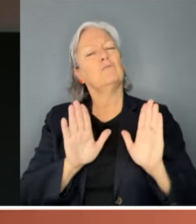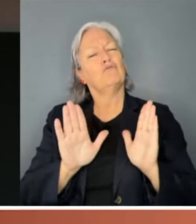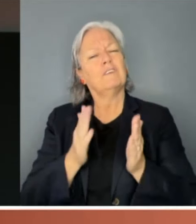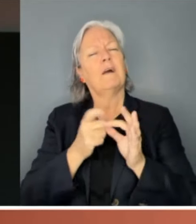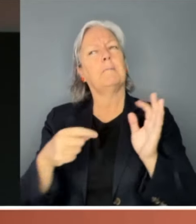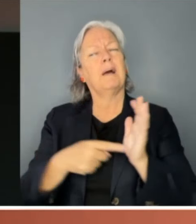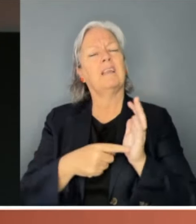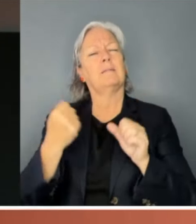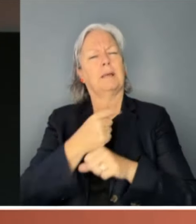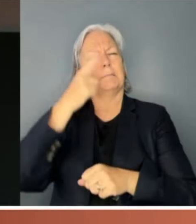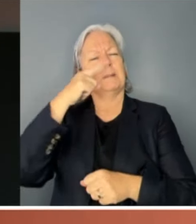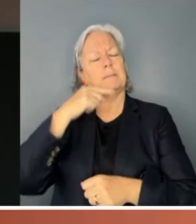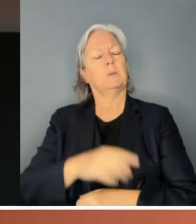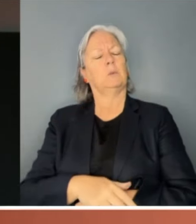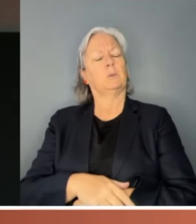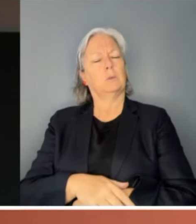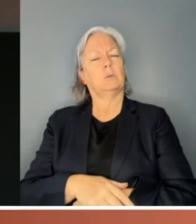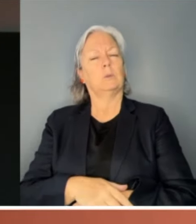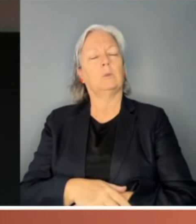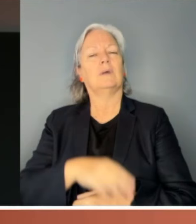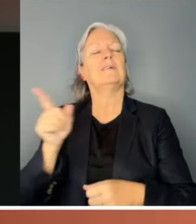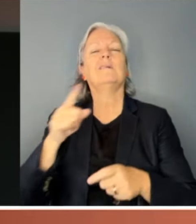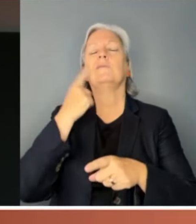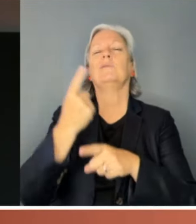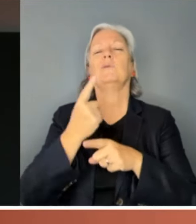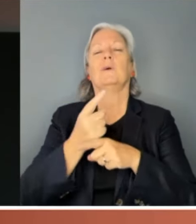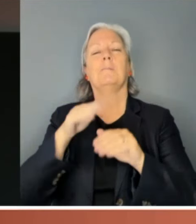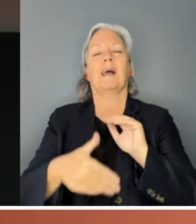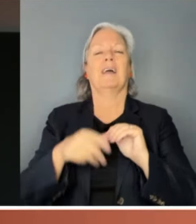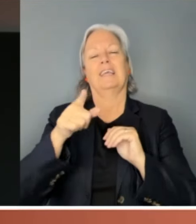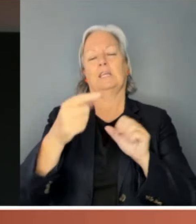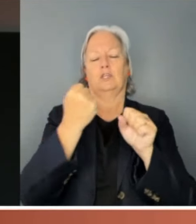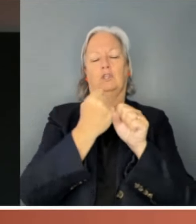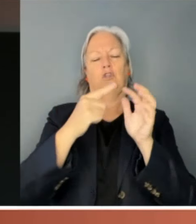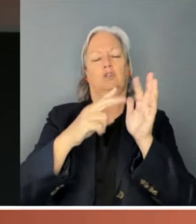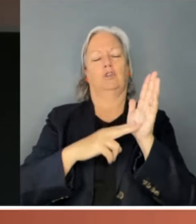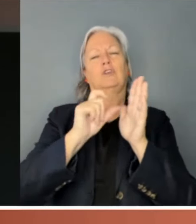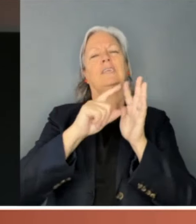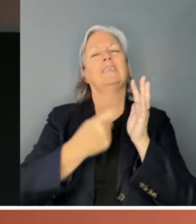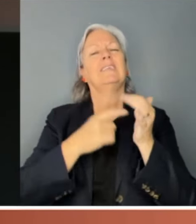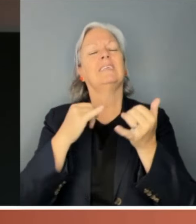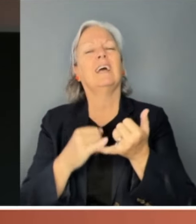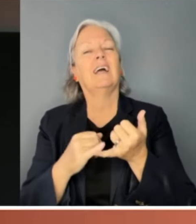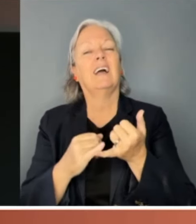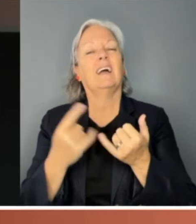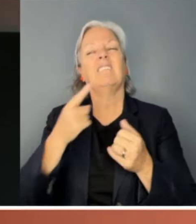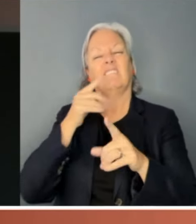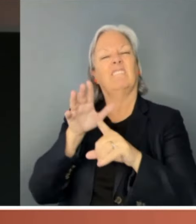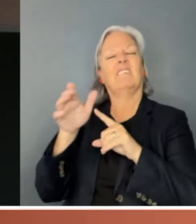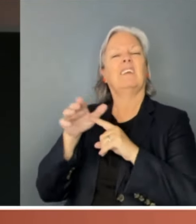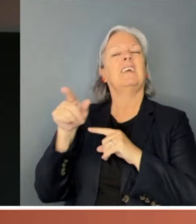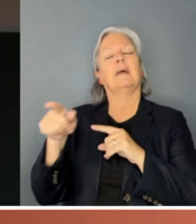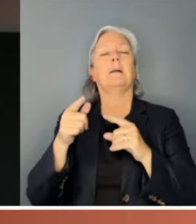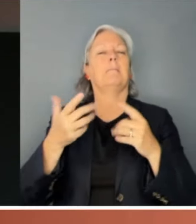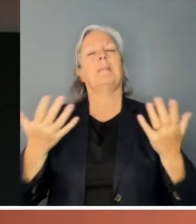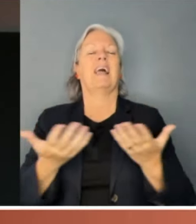She raised the spectre of the so-called gender wars in which she had been accused of playing the so-called gender